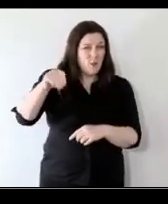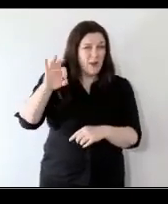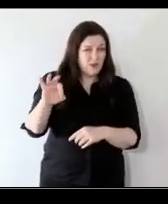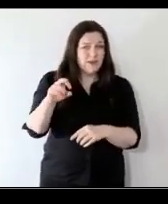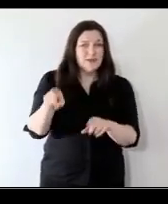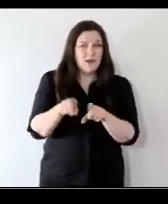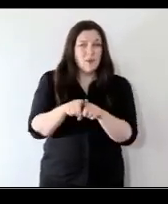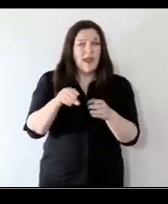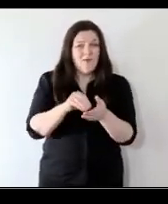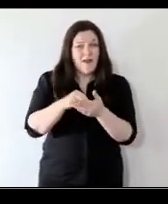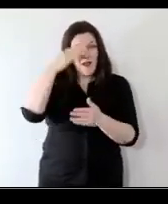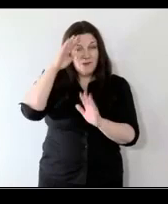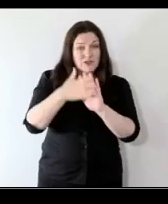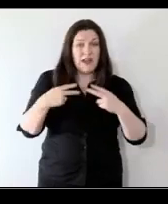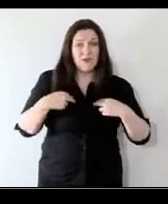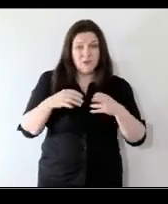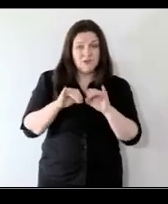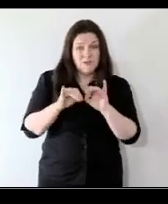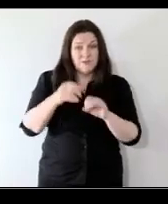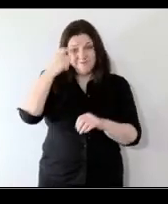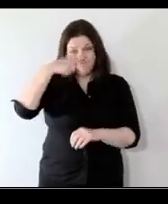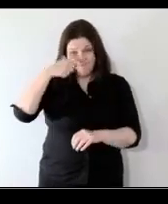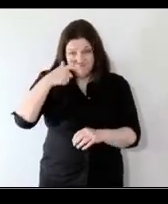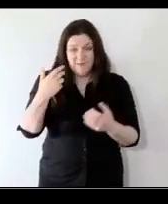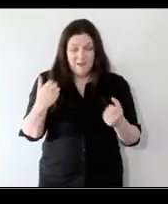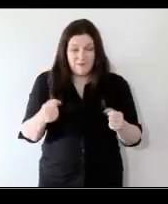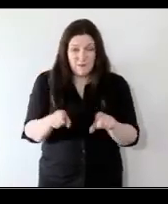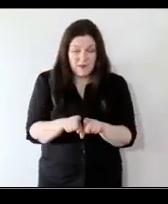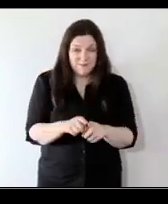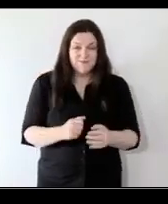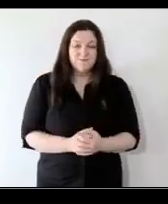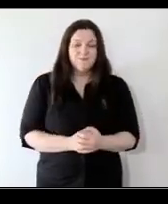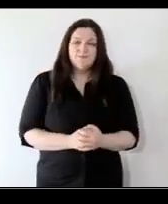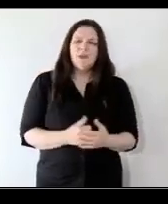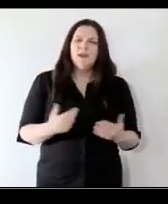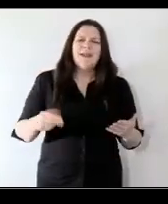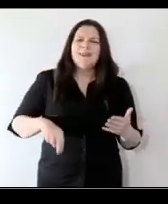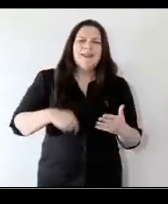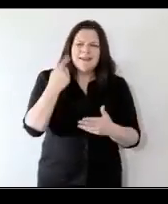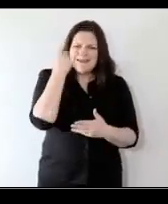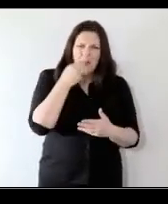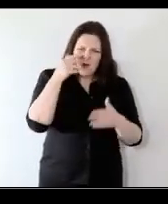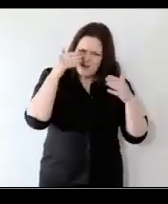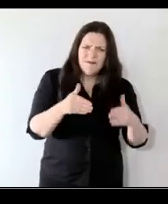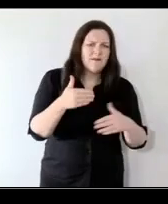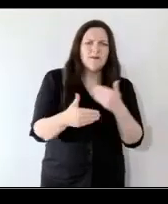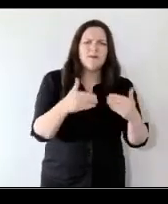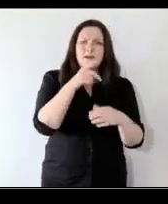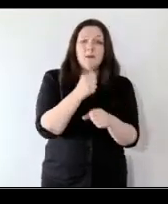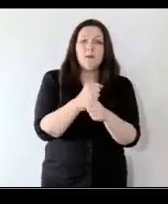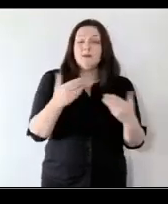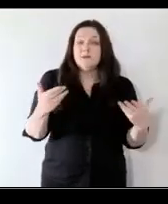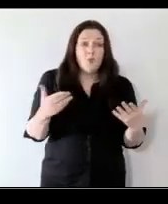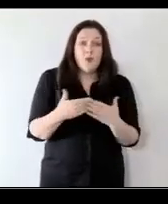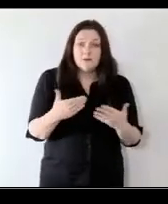to be joined by Irish Sign Language Interpreter, Bernadette Ferguson. Now over the course of the next hour we hope to provide